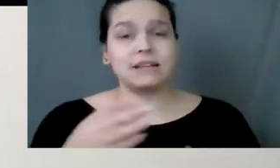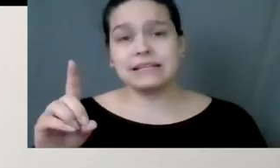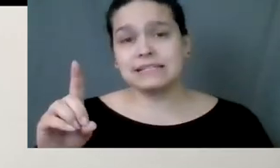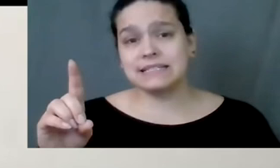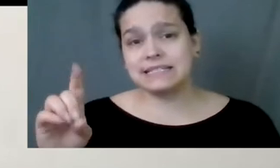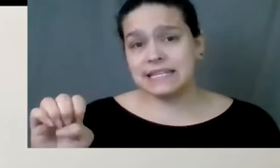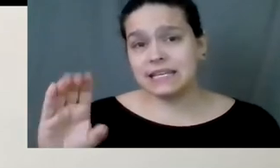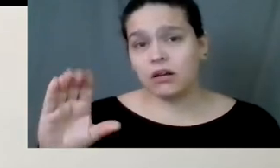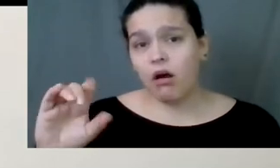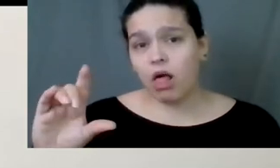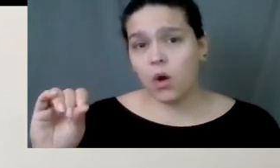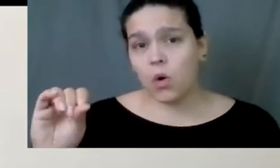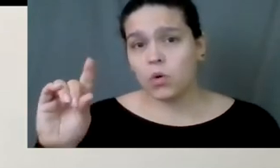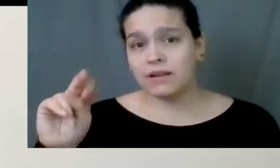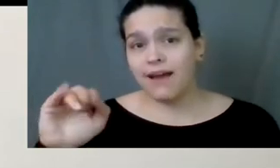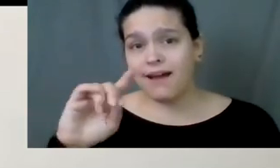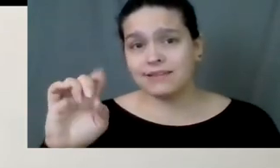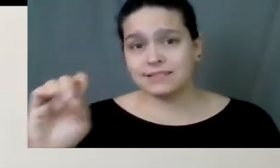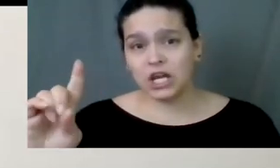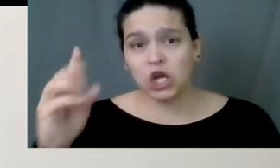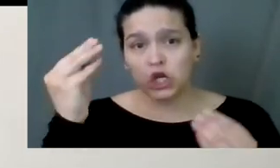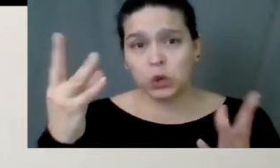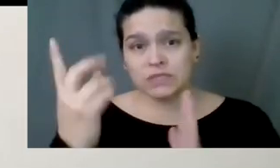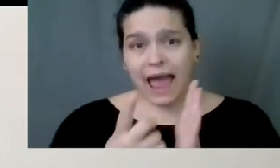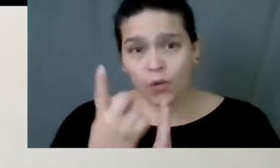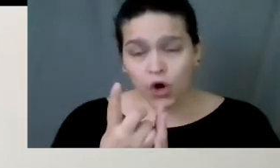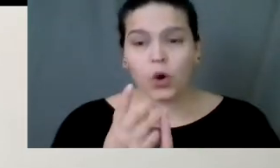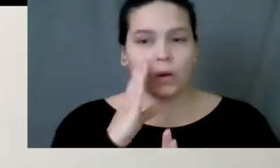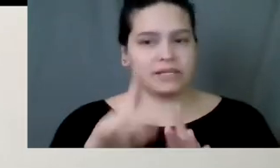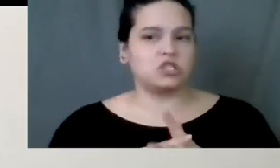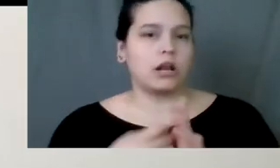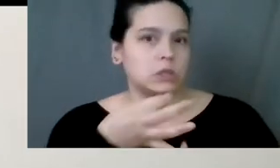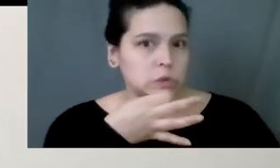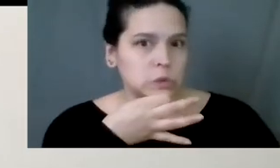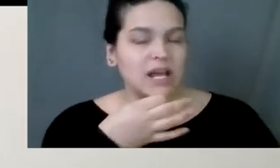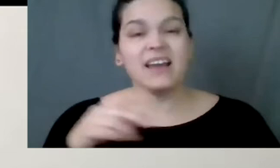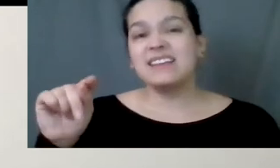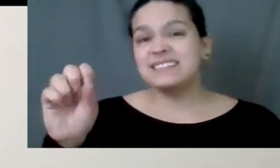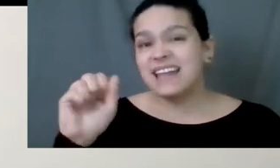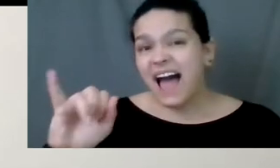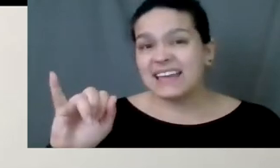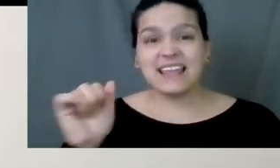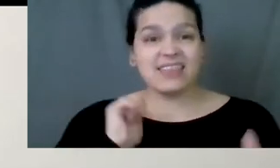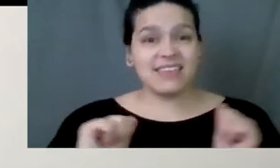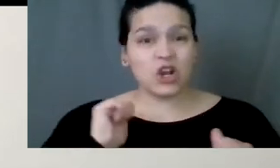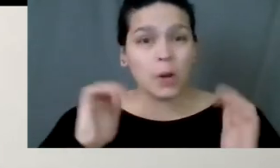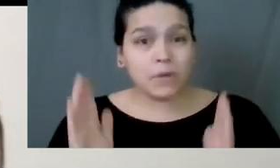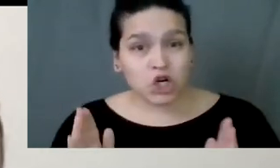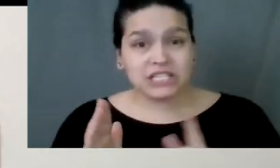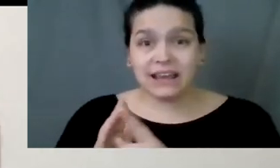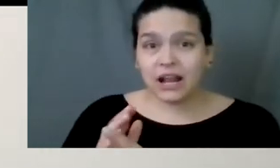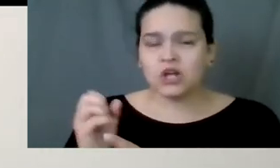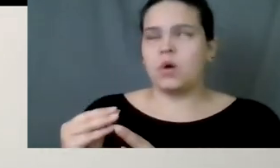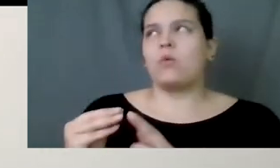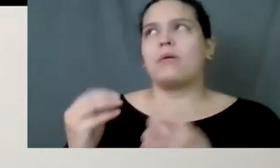2021. You know, like we're out there, we're doing stuff. Sai is a theater person, you know, so